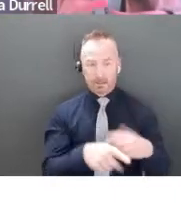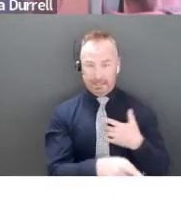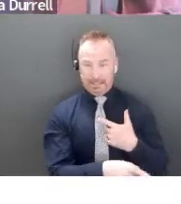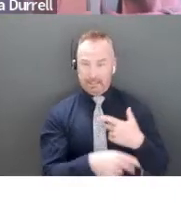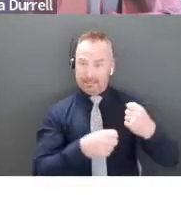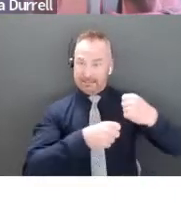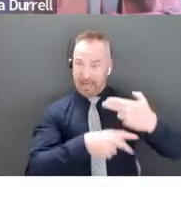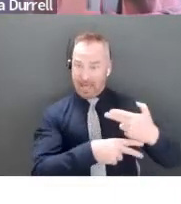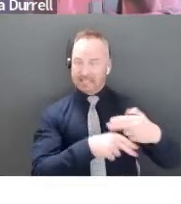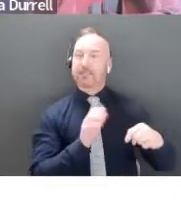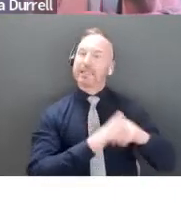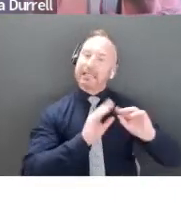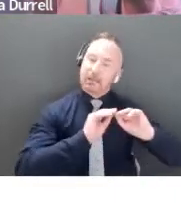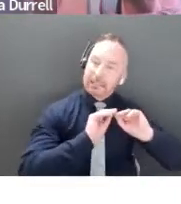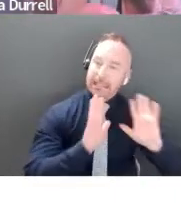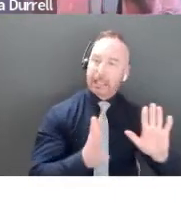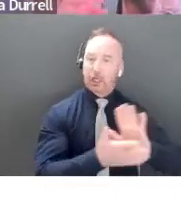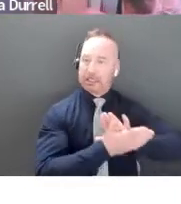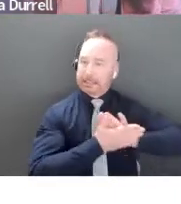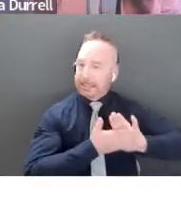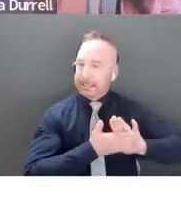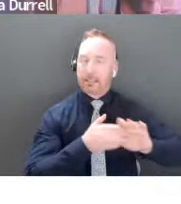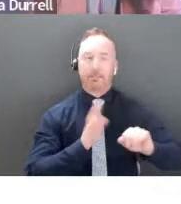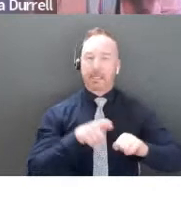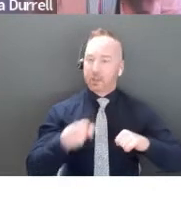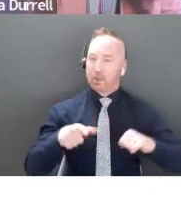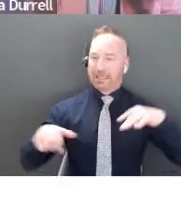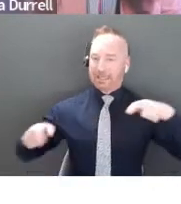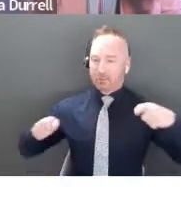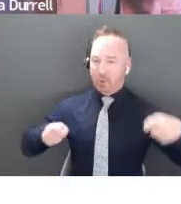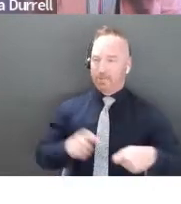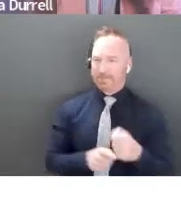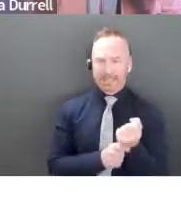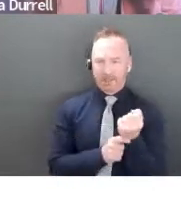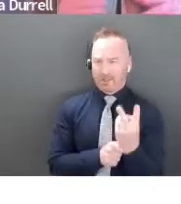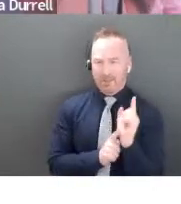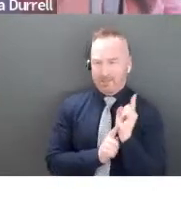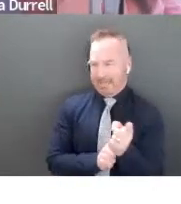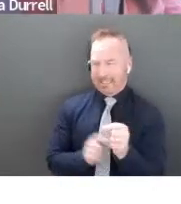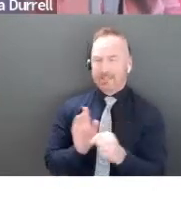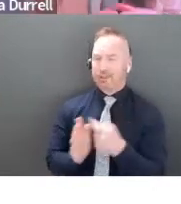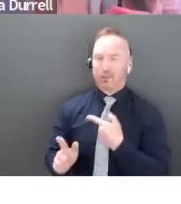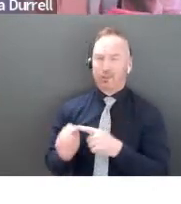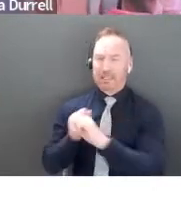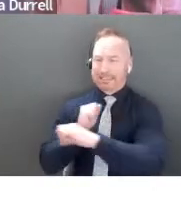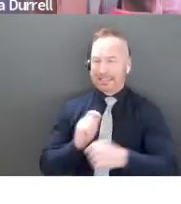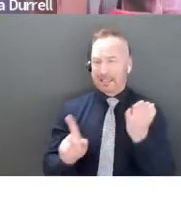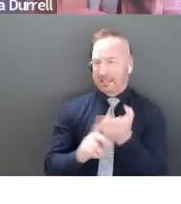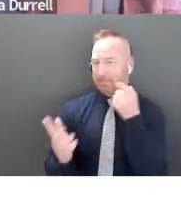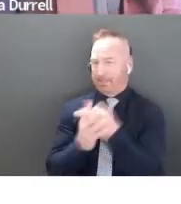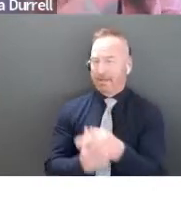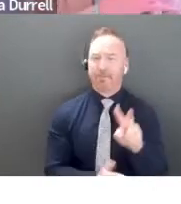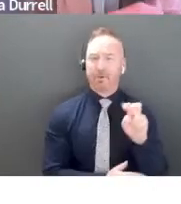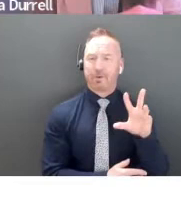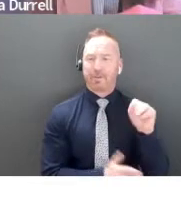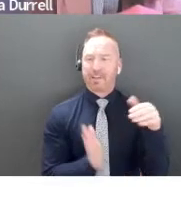that you're the one controlling that conversation. You get 12 minutes to pitch for $250,000. If you're busy slides, you're going to take away from